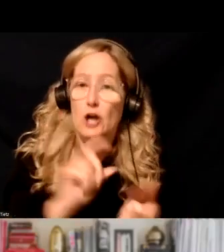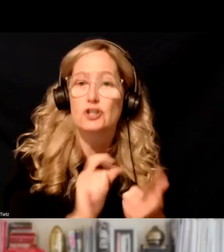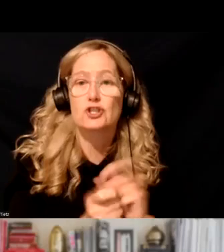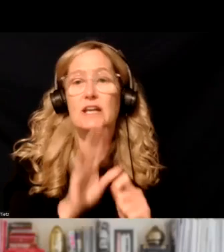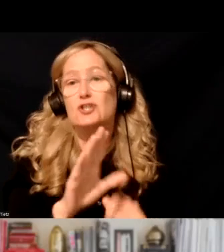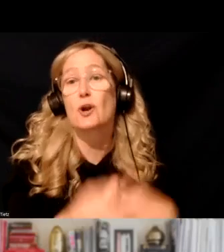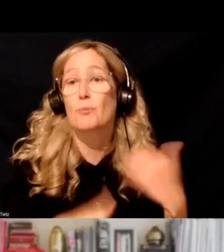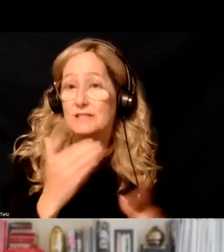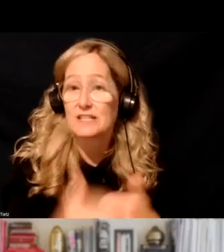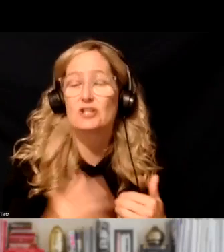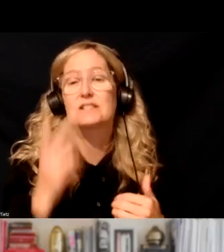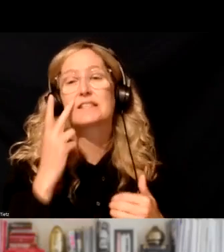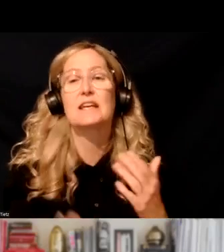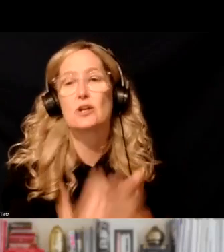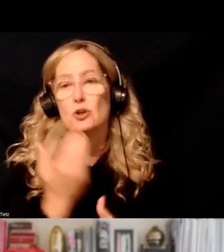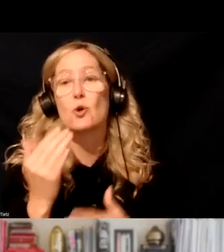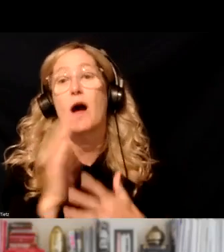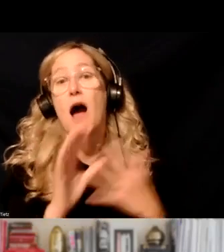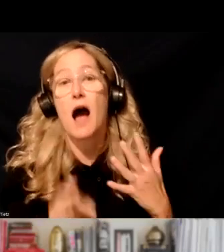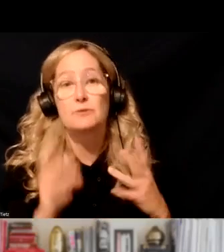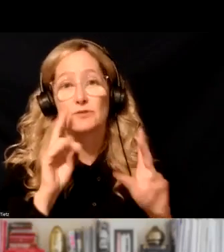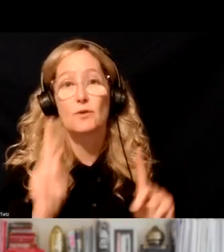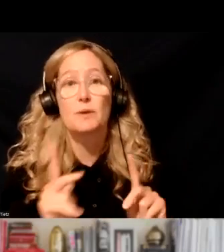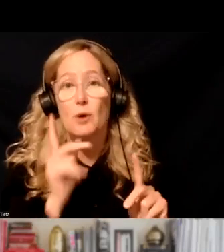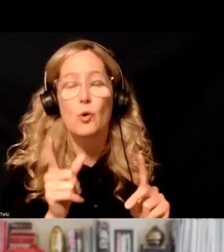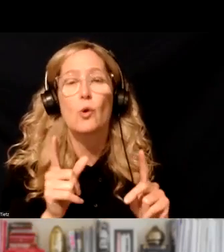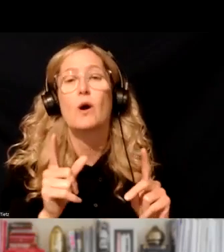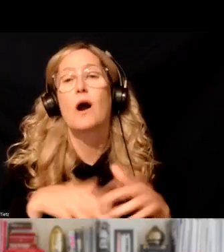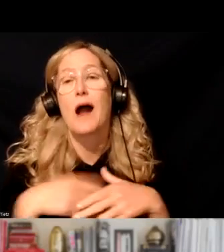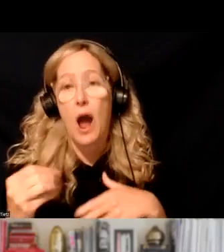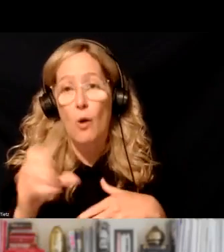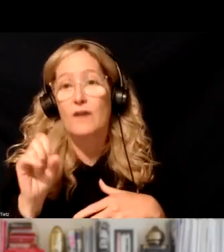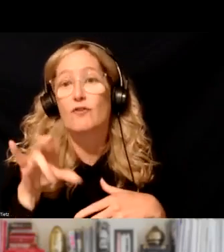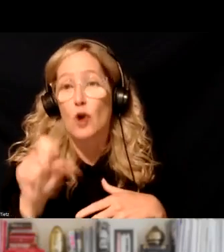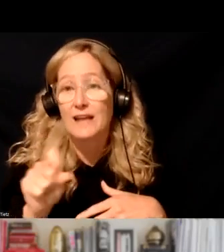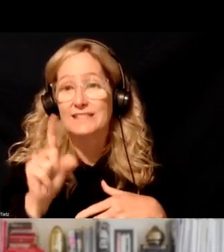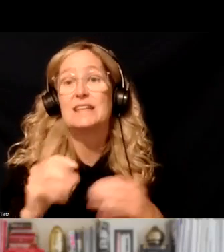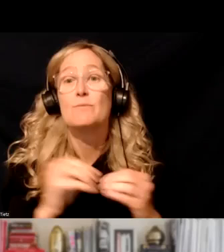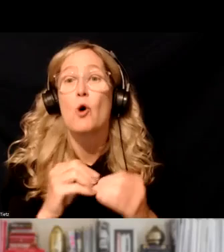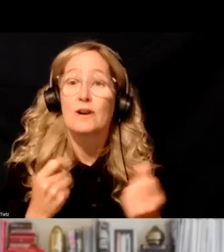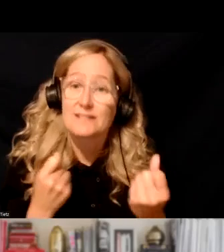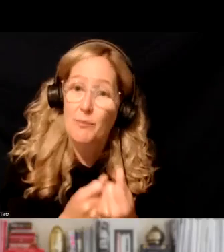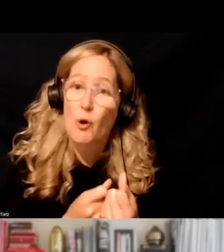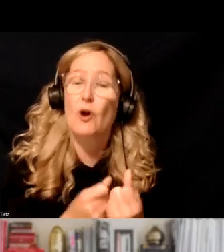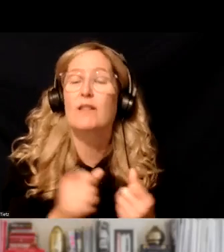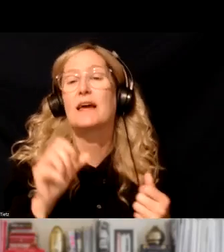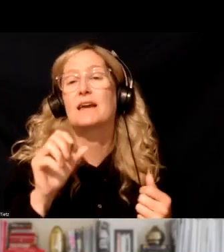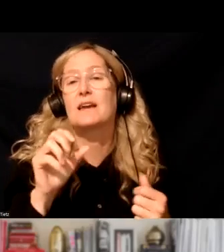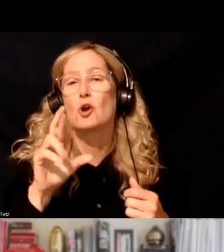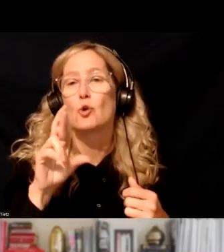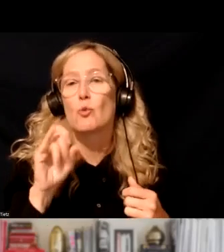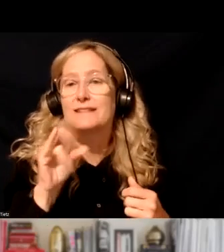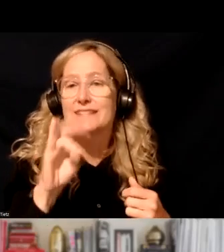um, finally starting to see new, uh, options for folks who are coming out of crisis and need next supports for like residential substance use treatment, being